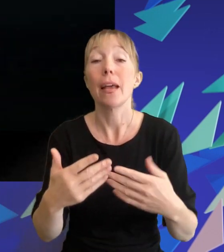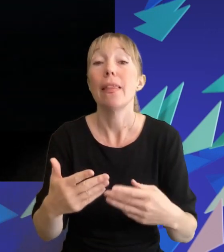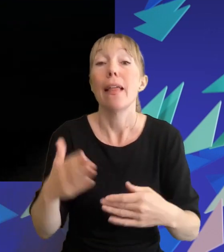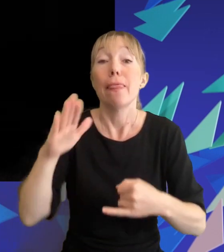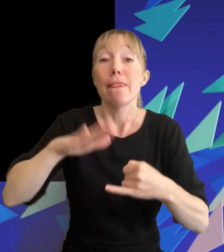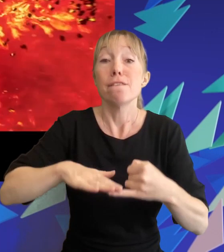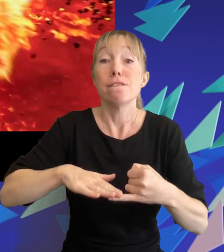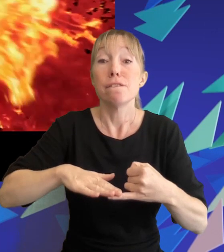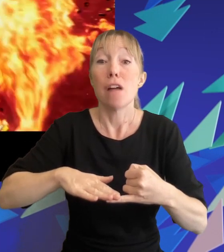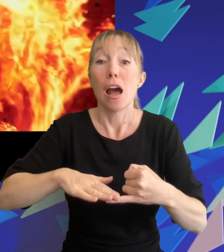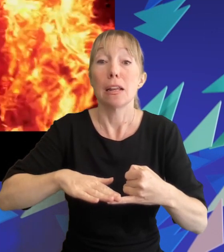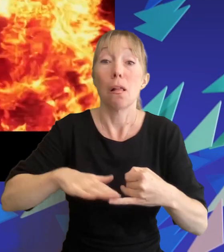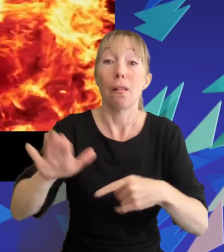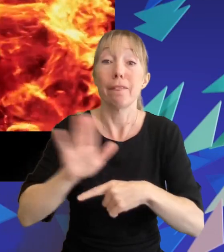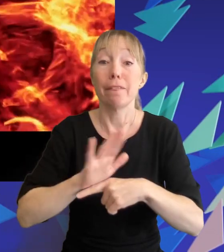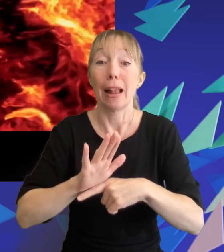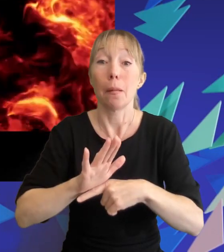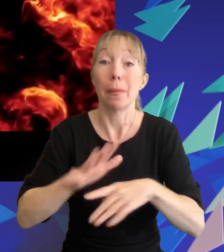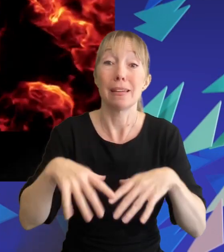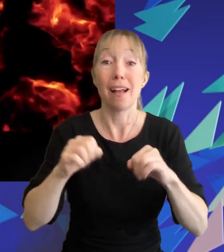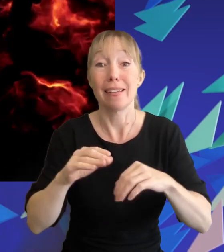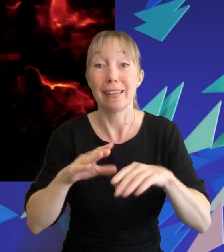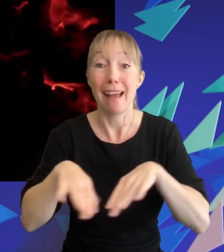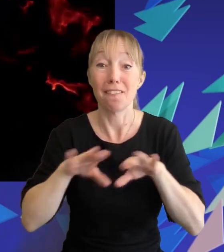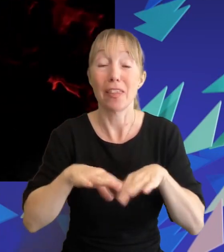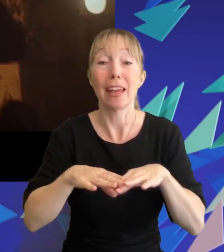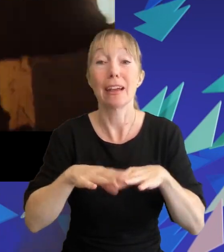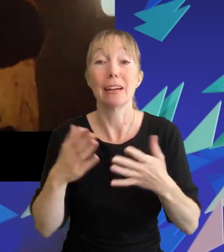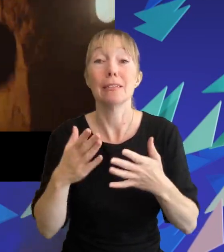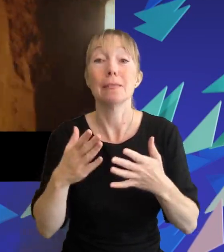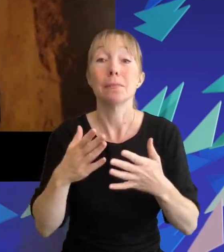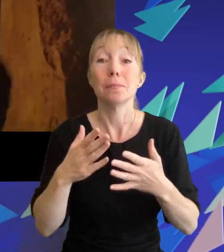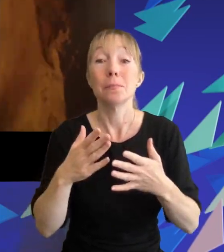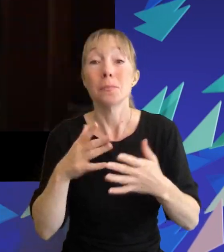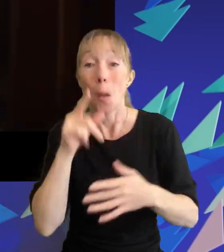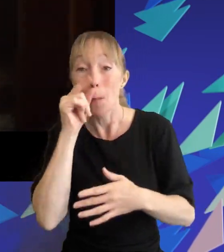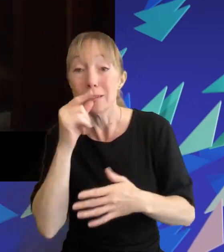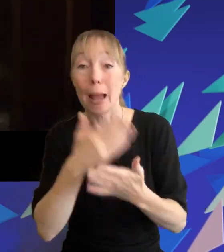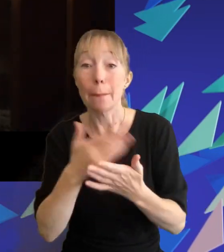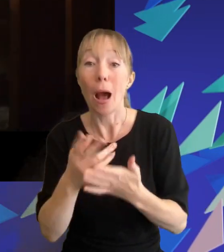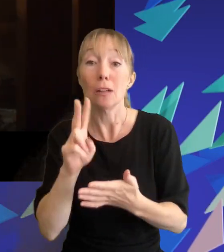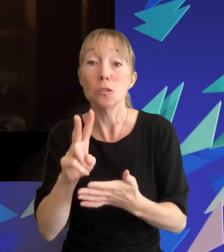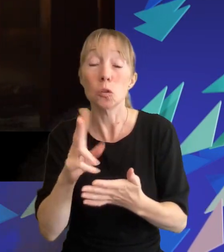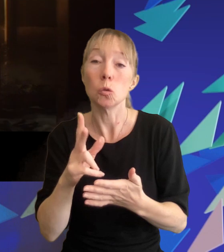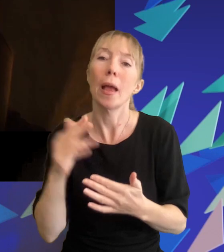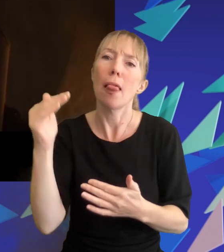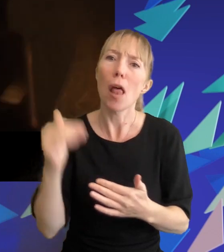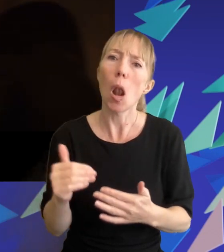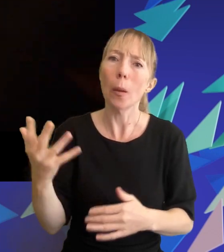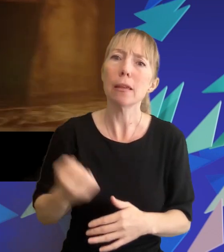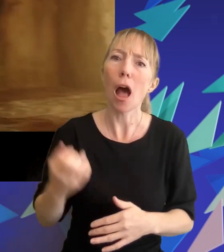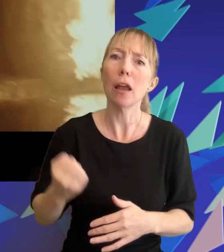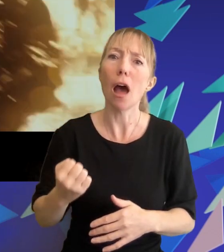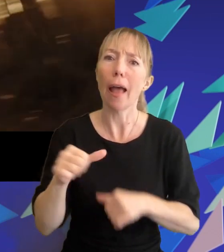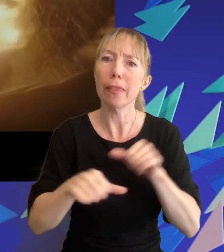started it all the hunger games mockingjay part 2 closed a year out with a pretty big bang despite being the lowest grossing film in the franchise